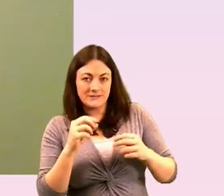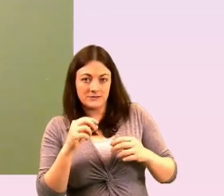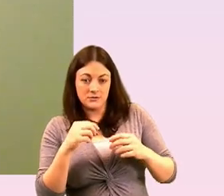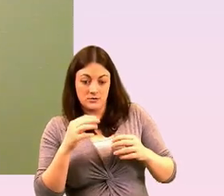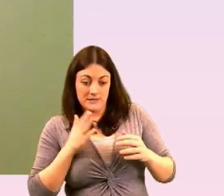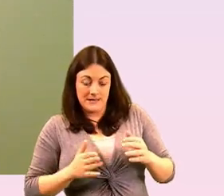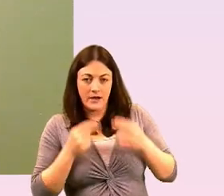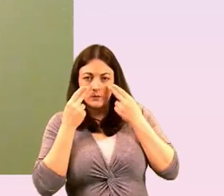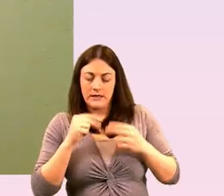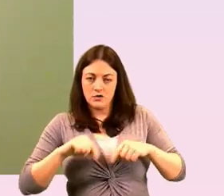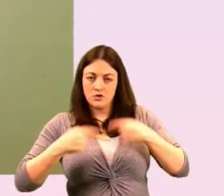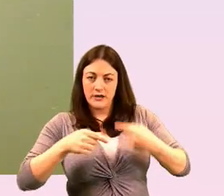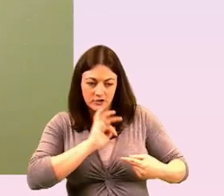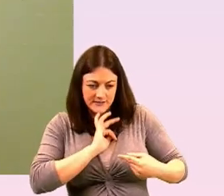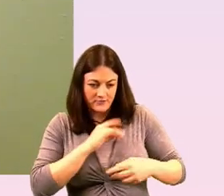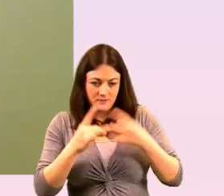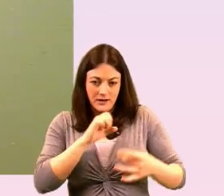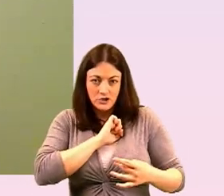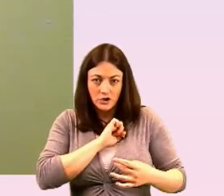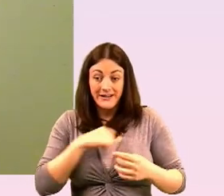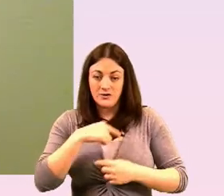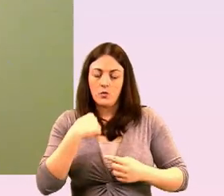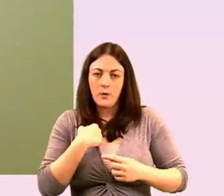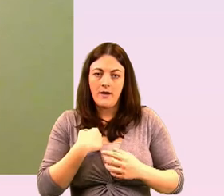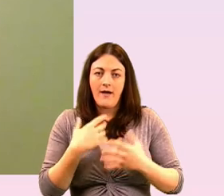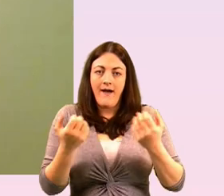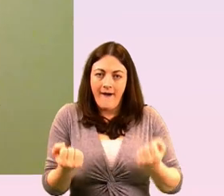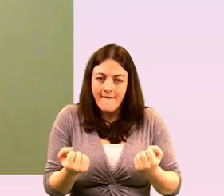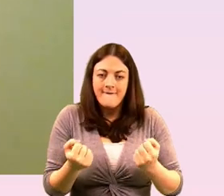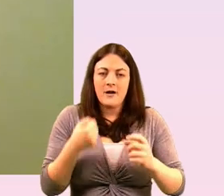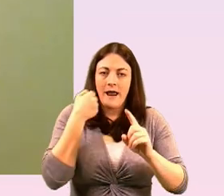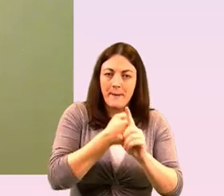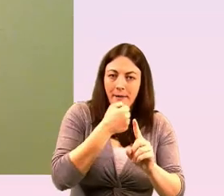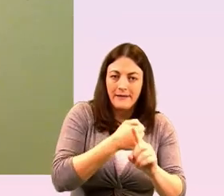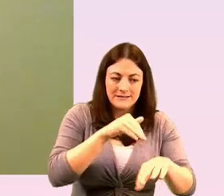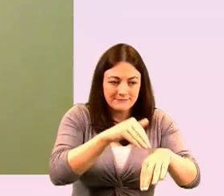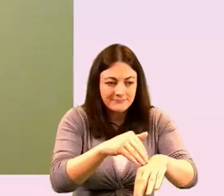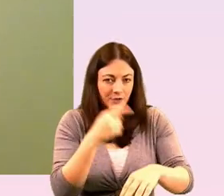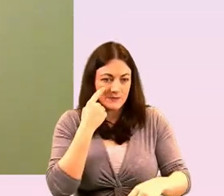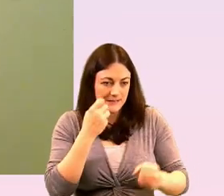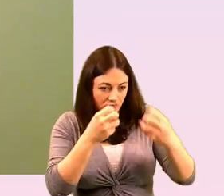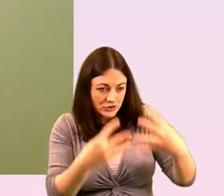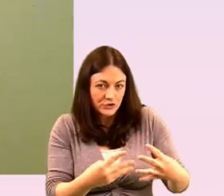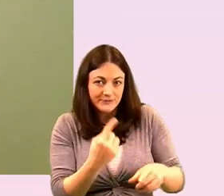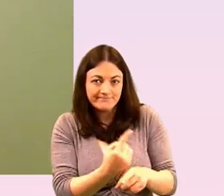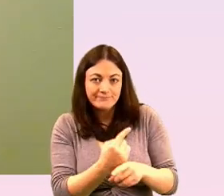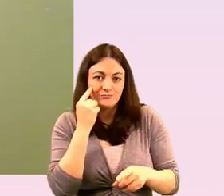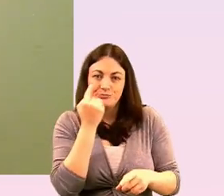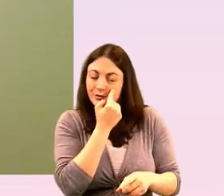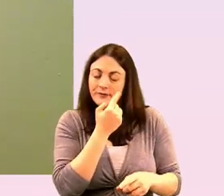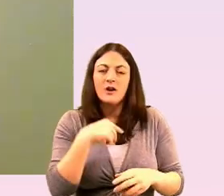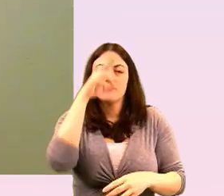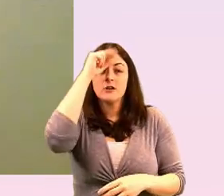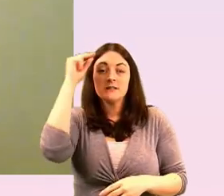supporting the right things and are we are actually making an impact um and that's the question that we keep asking ourselves at irish life and candle life is